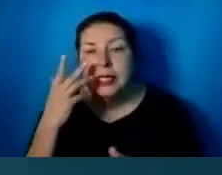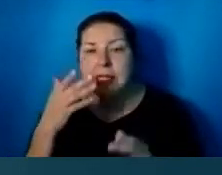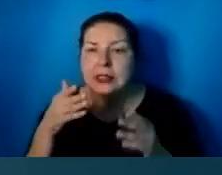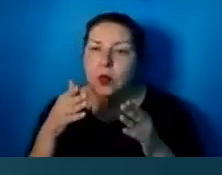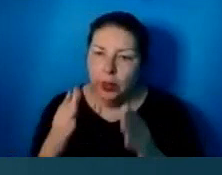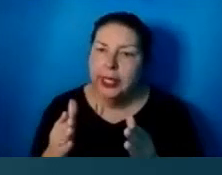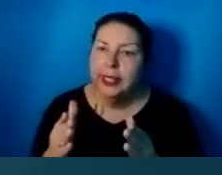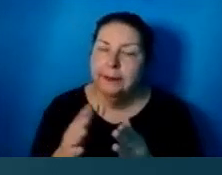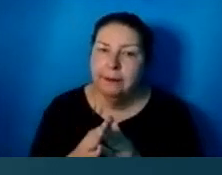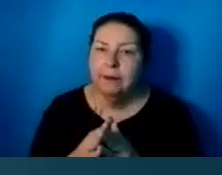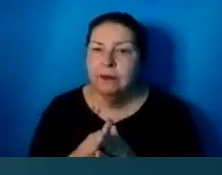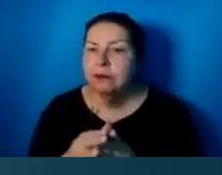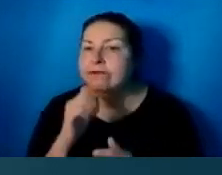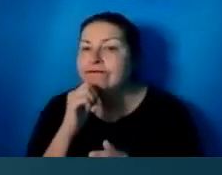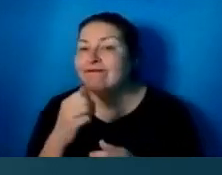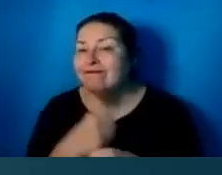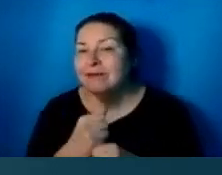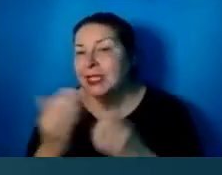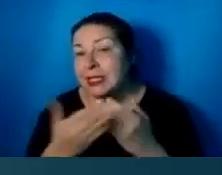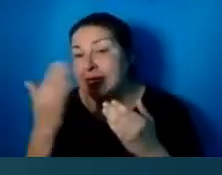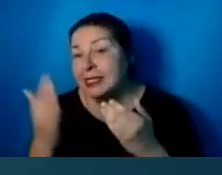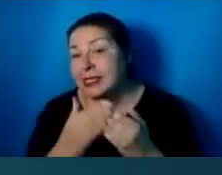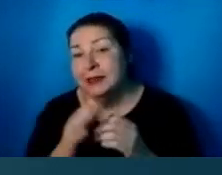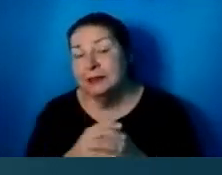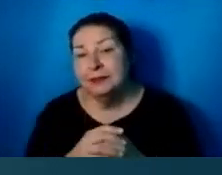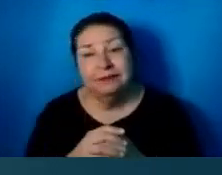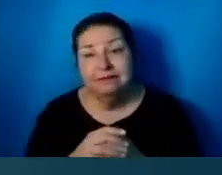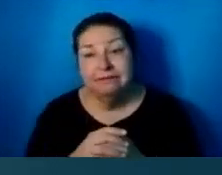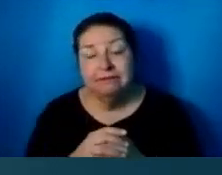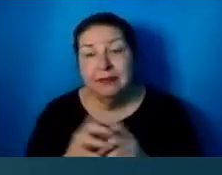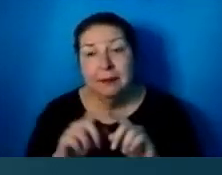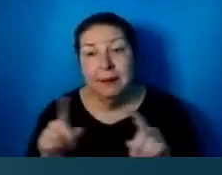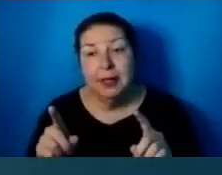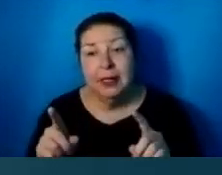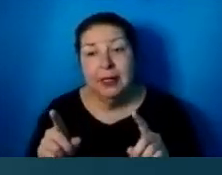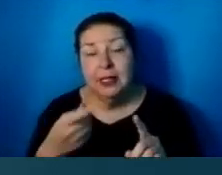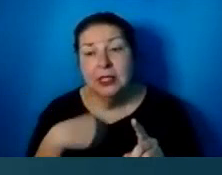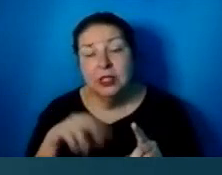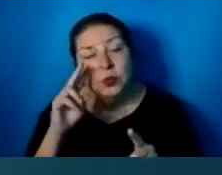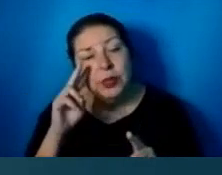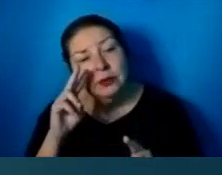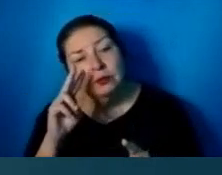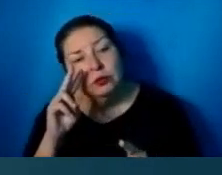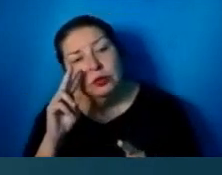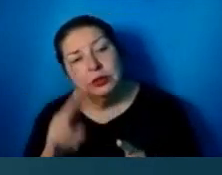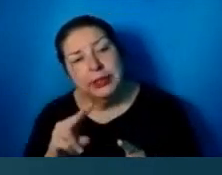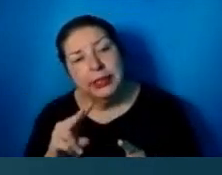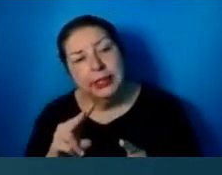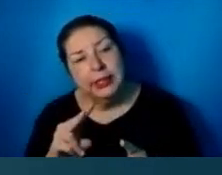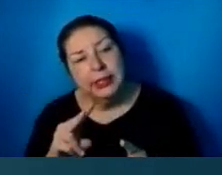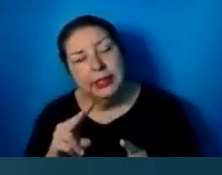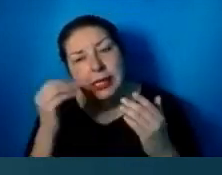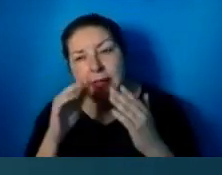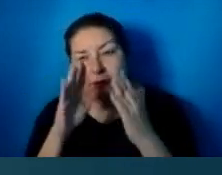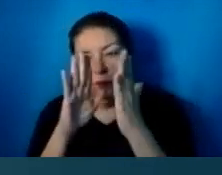It doesn't make it any easier. But as we face death, we understand that